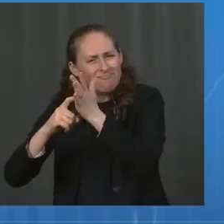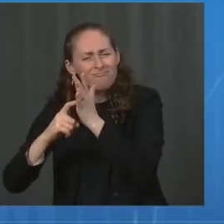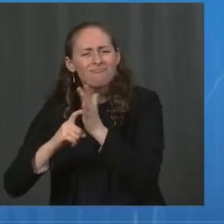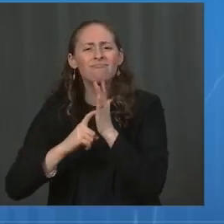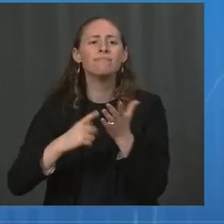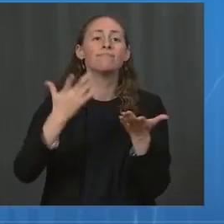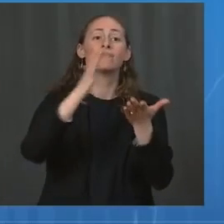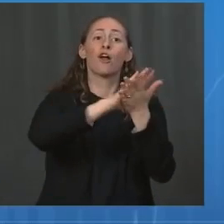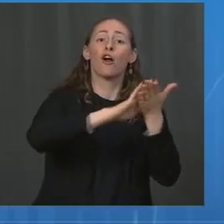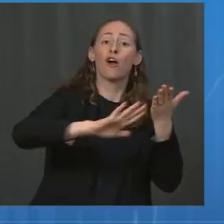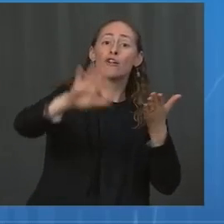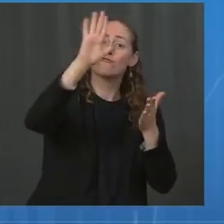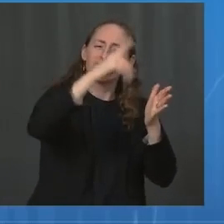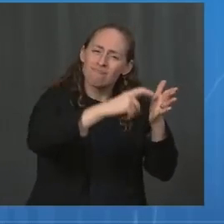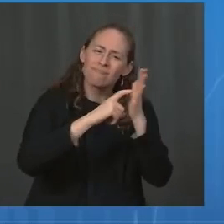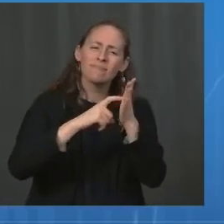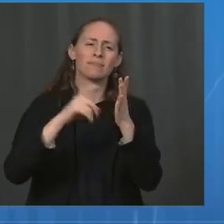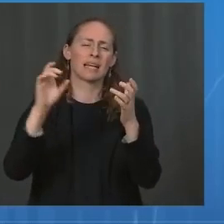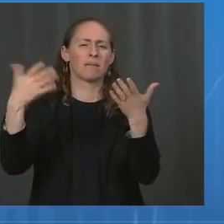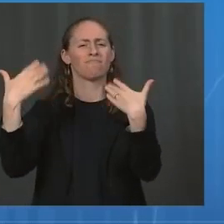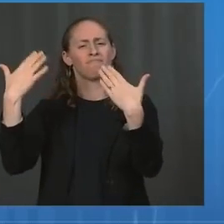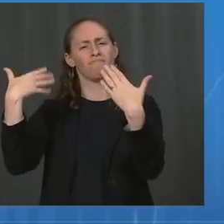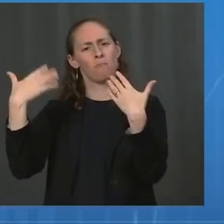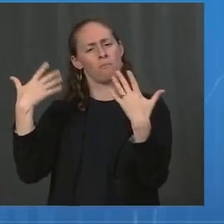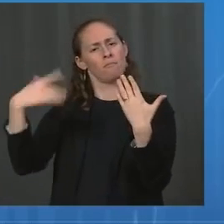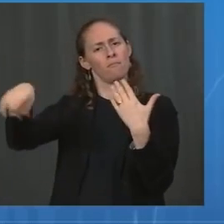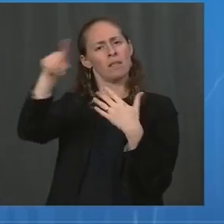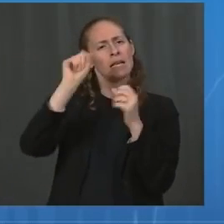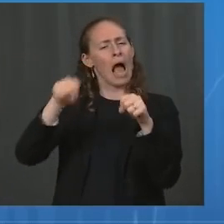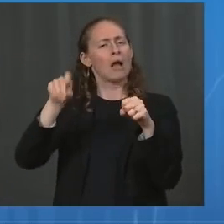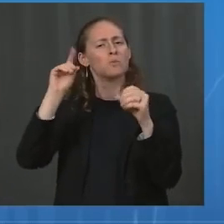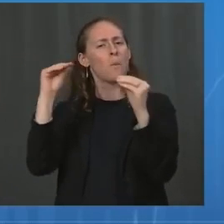up and do their part to help end the pandemic faster.